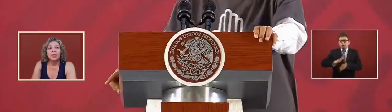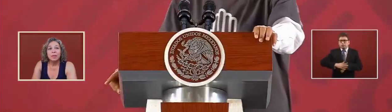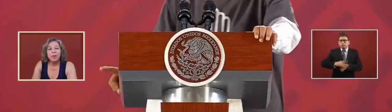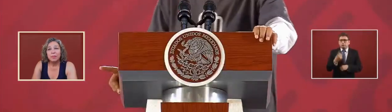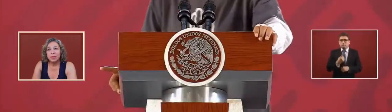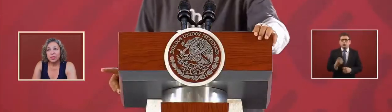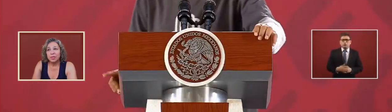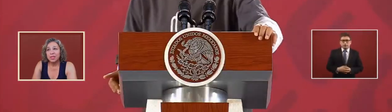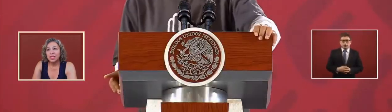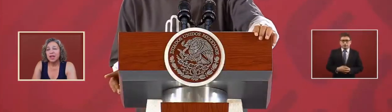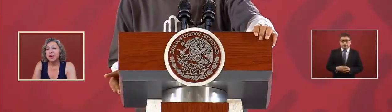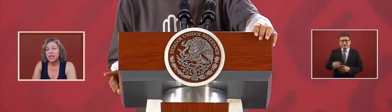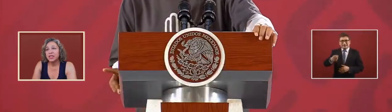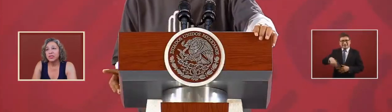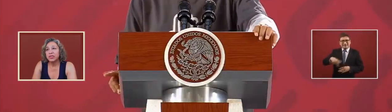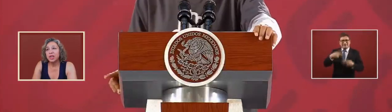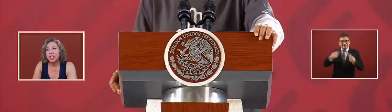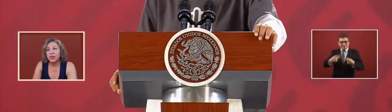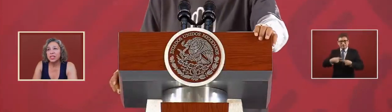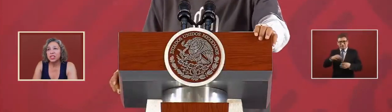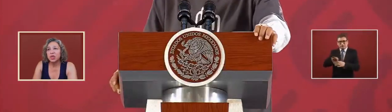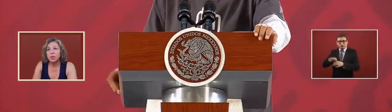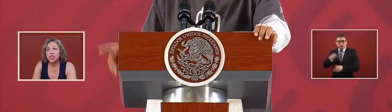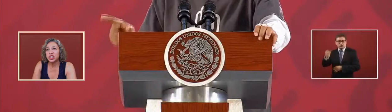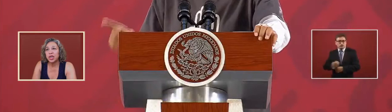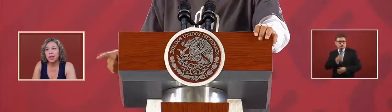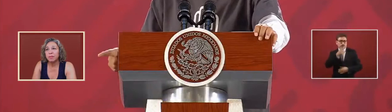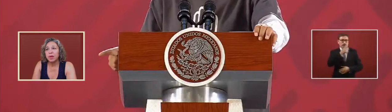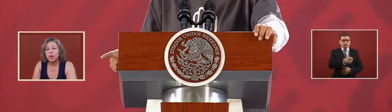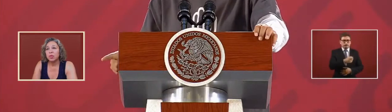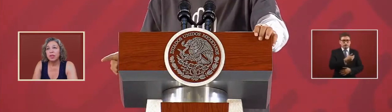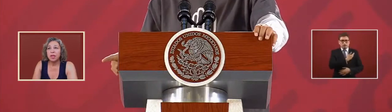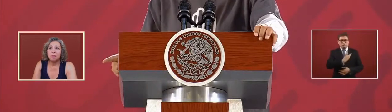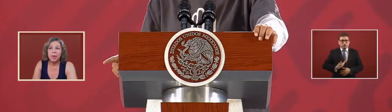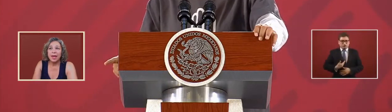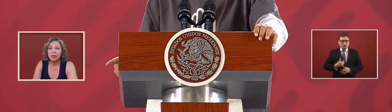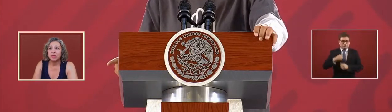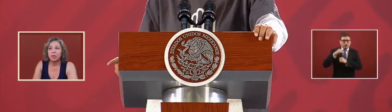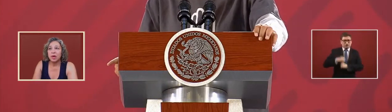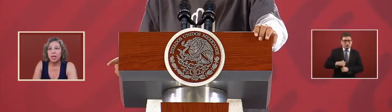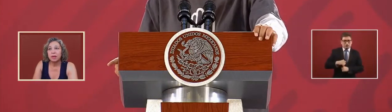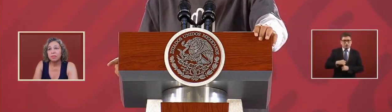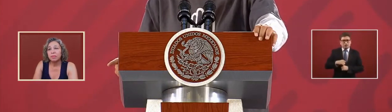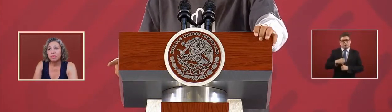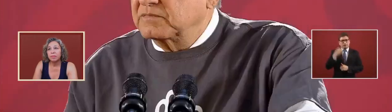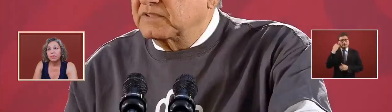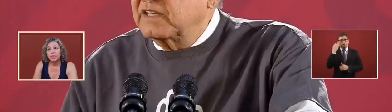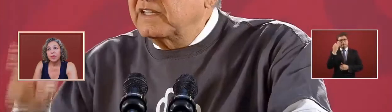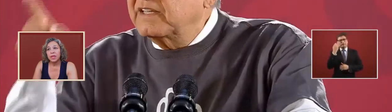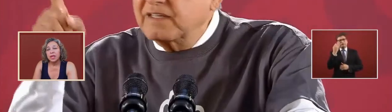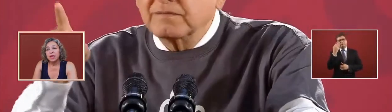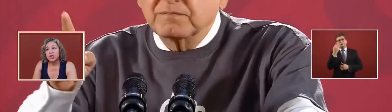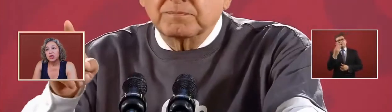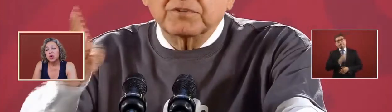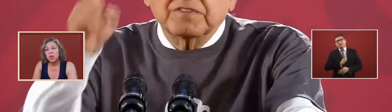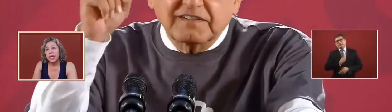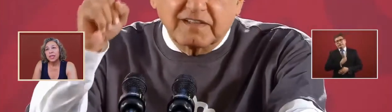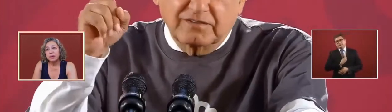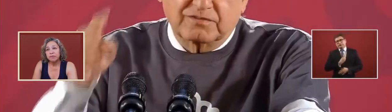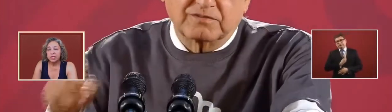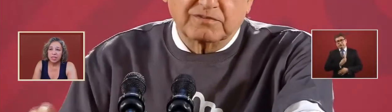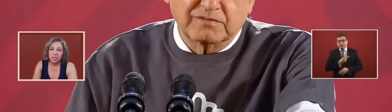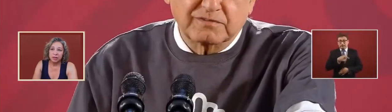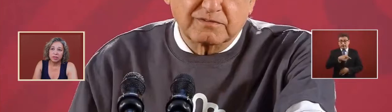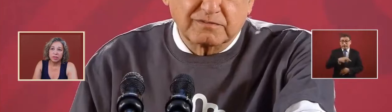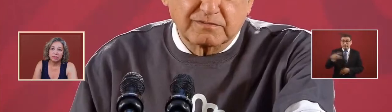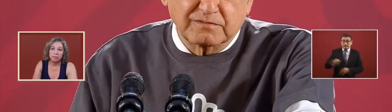the people does not need to tolerate so much time with a bad authority so you elect